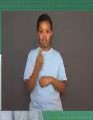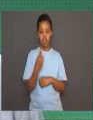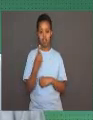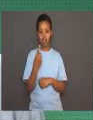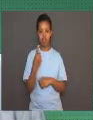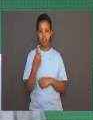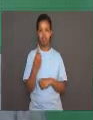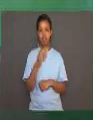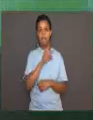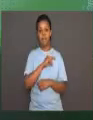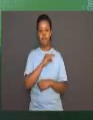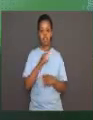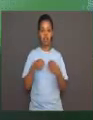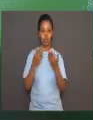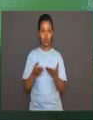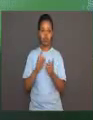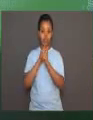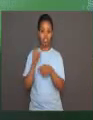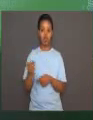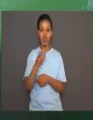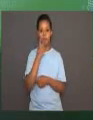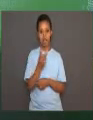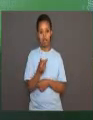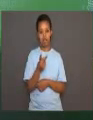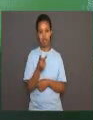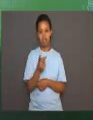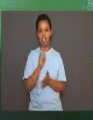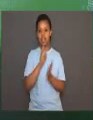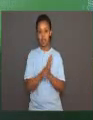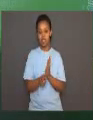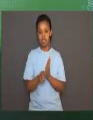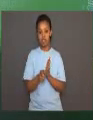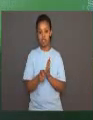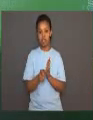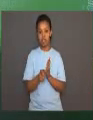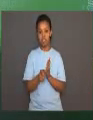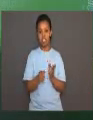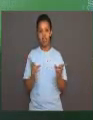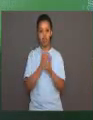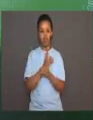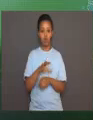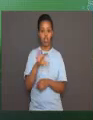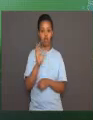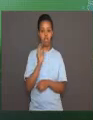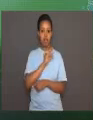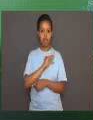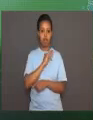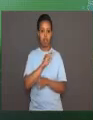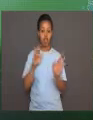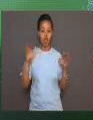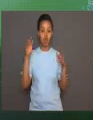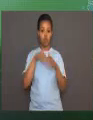behavior. For example, an instinctual behavior in birds